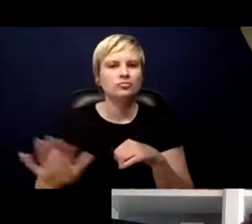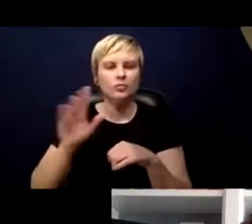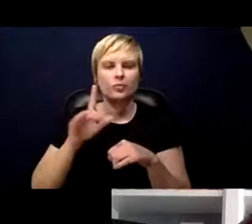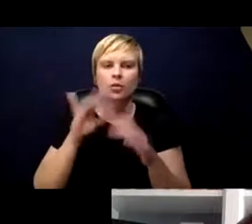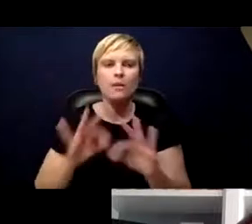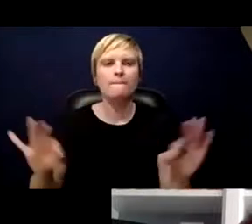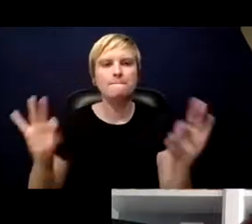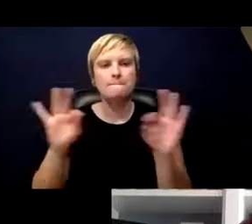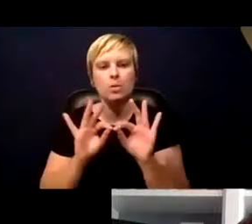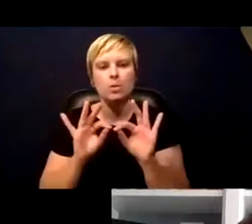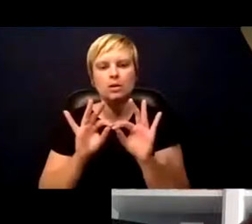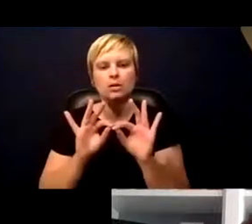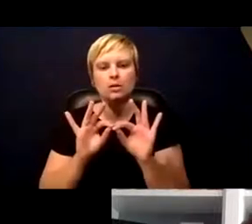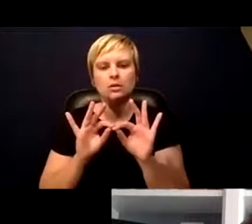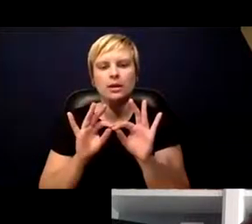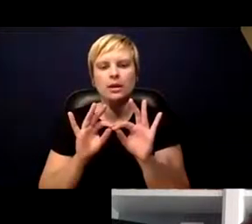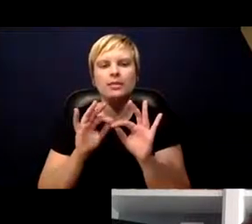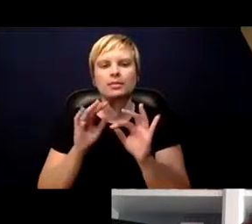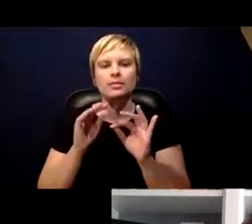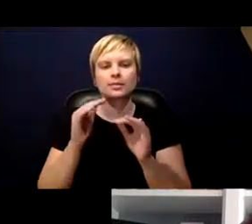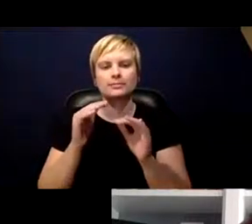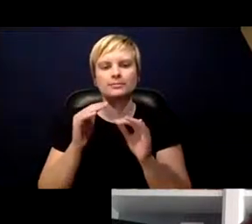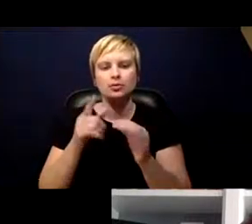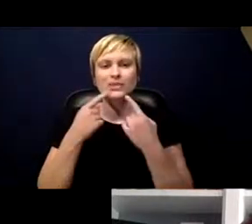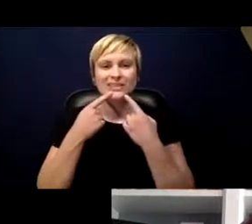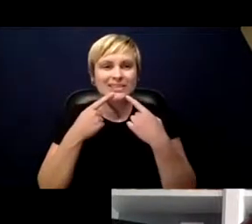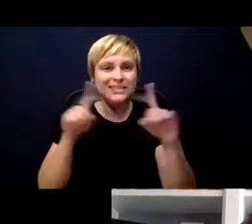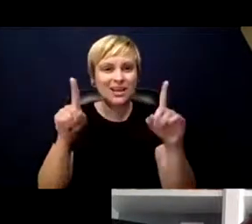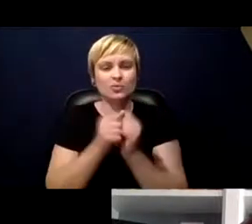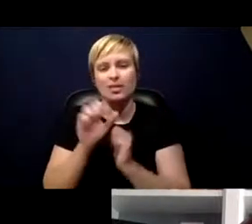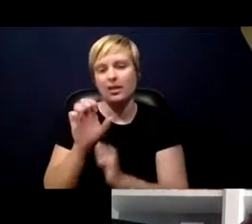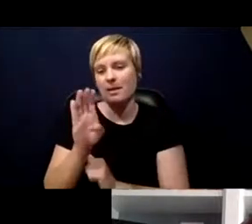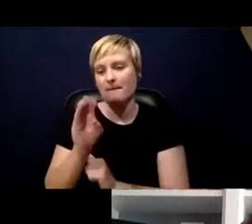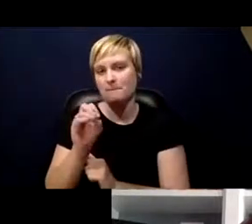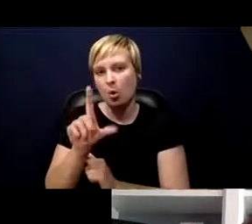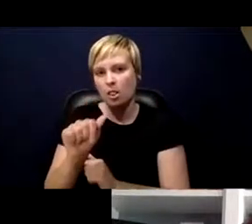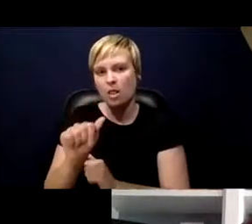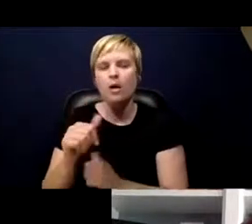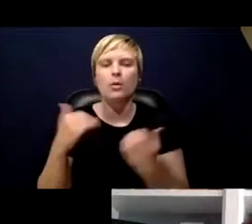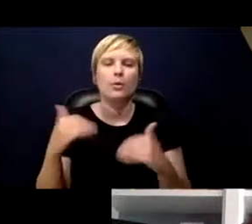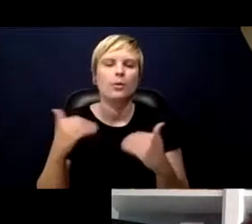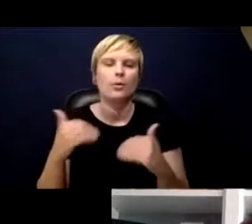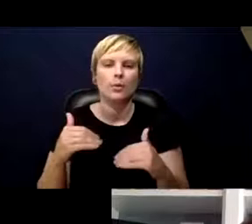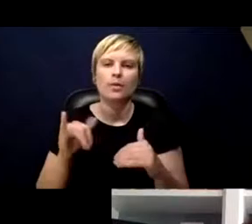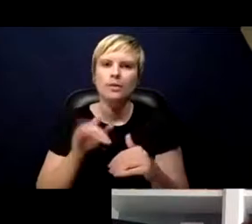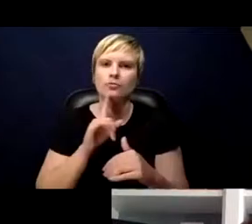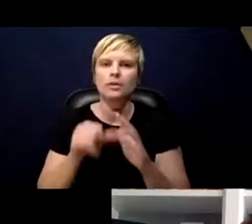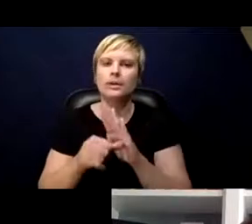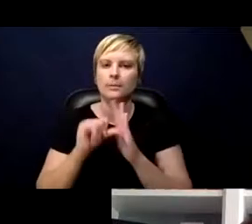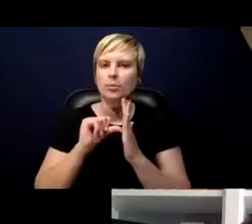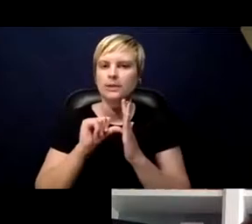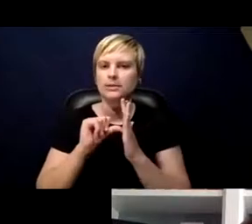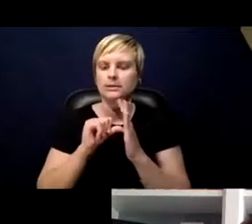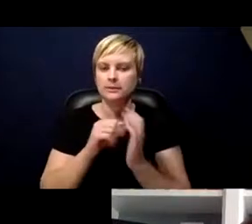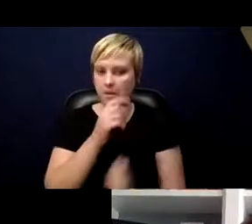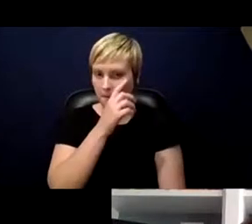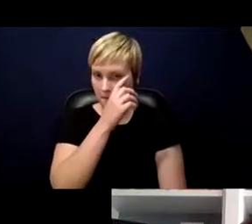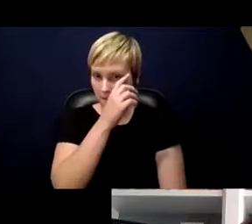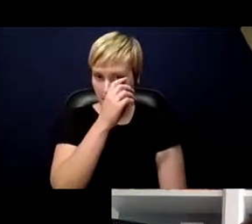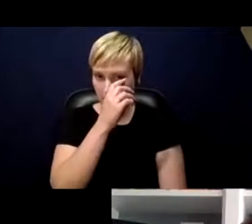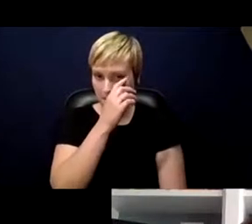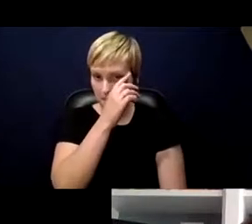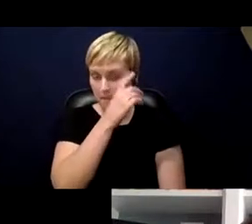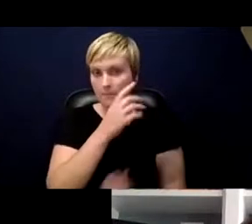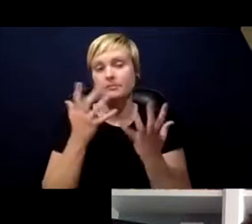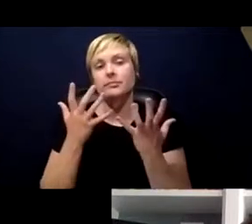you had with Ebola and your accomplishments and acknowledgments there are just truly impressive. We want to talk now